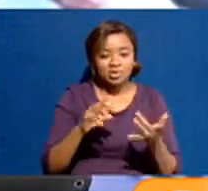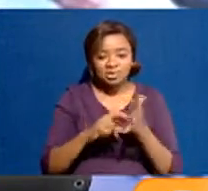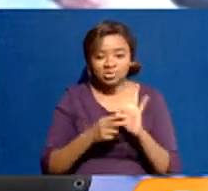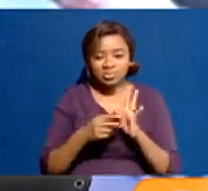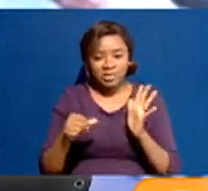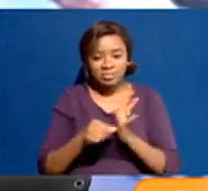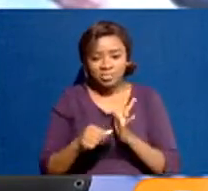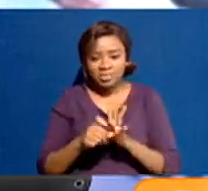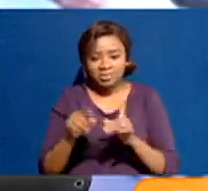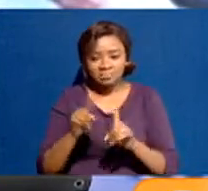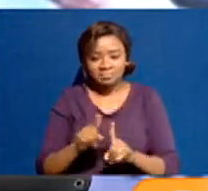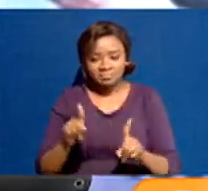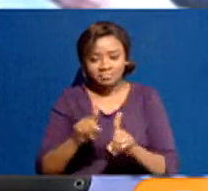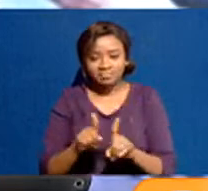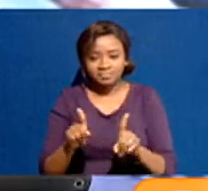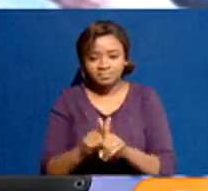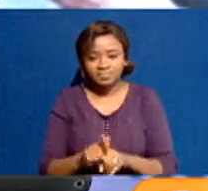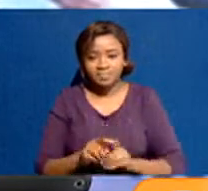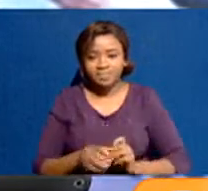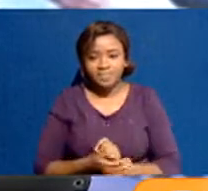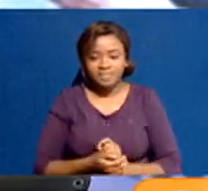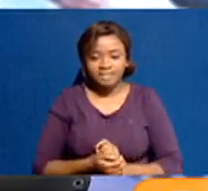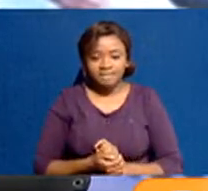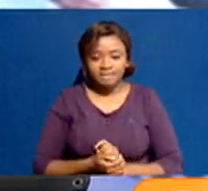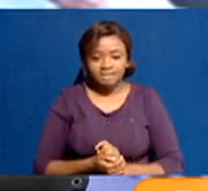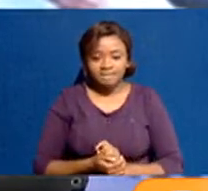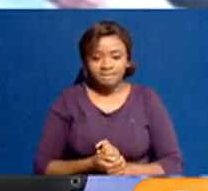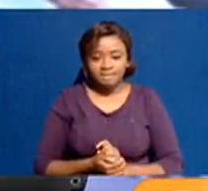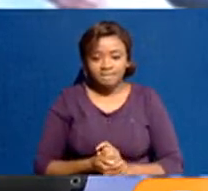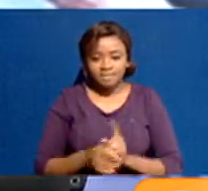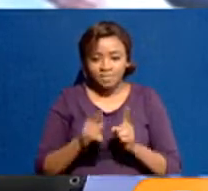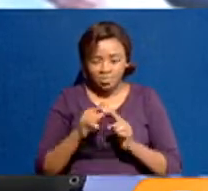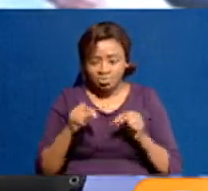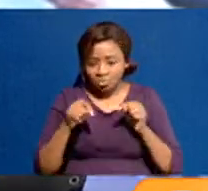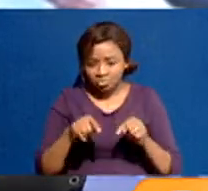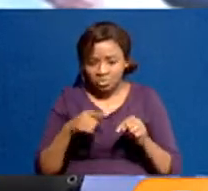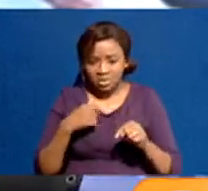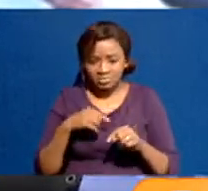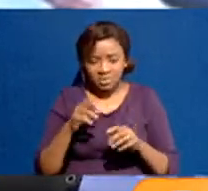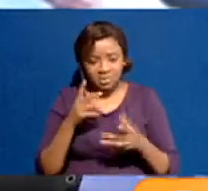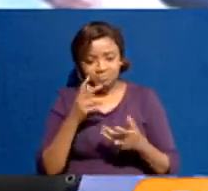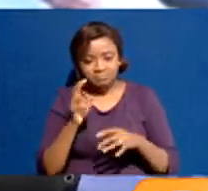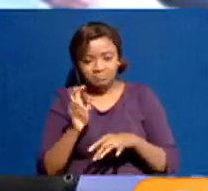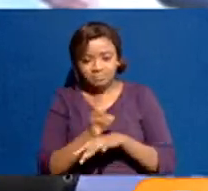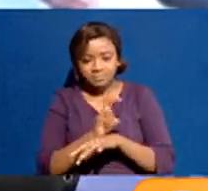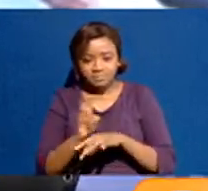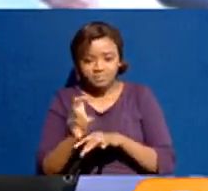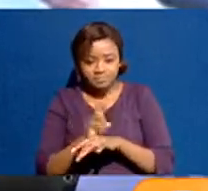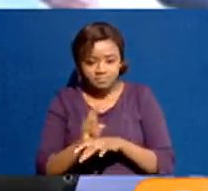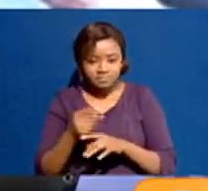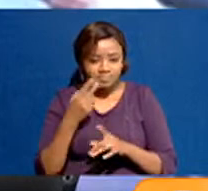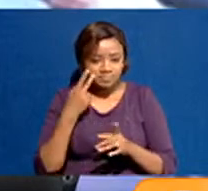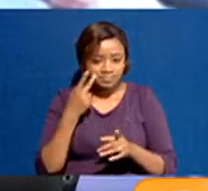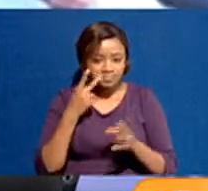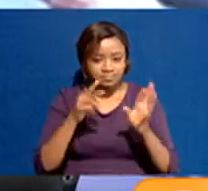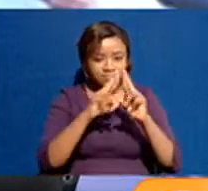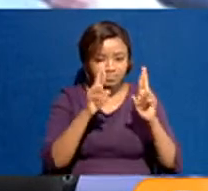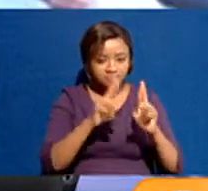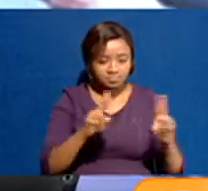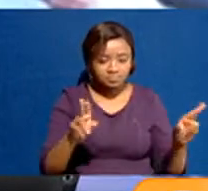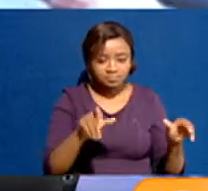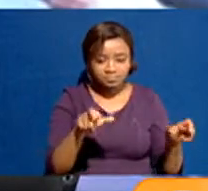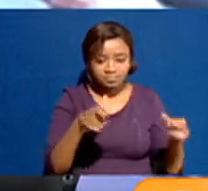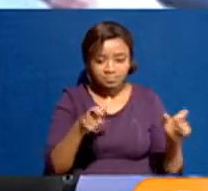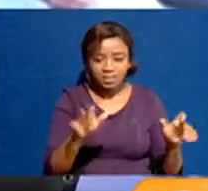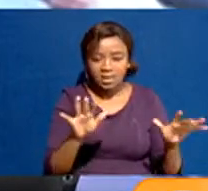problem. So the direct cost is unbearable. Today, apart from monitoring what's happening, we're also monitoring the international media because that's what we